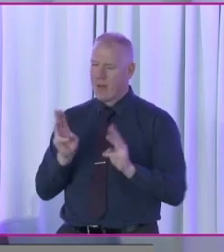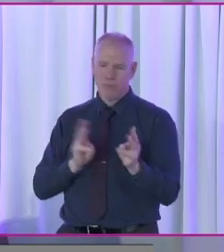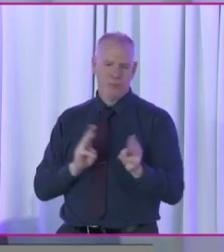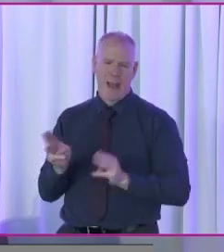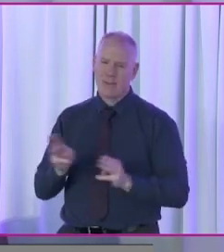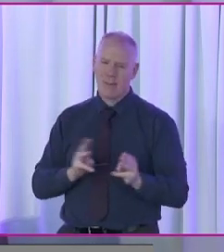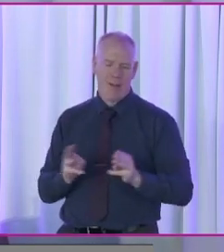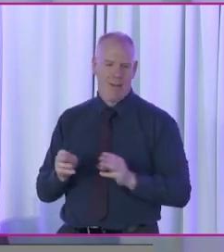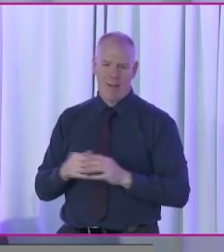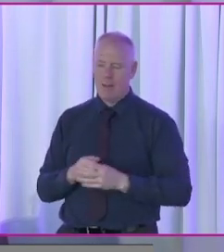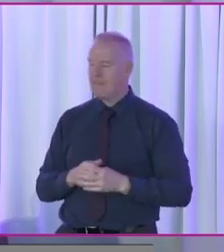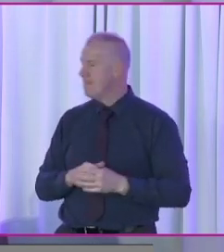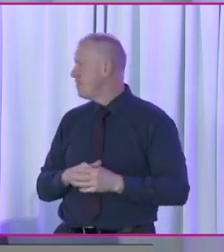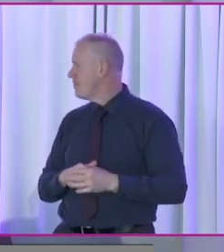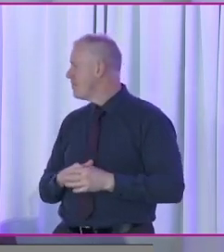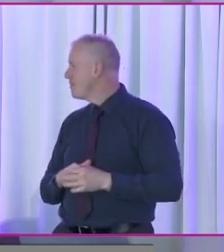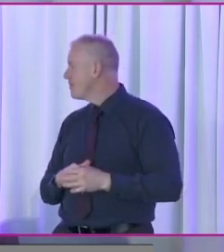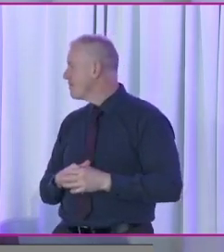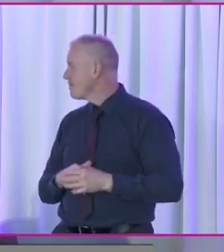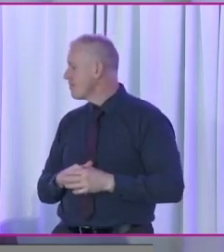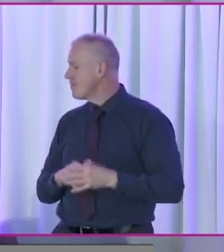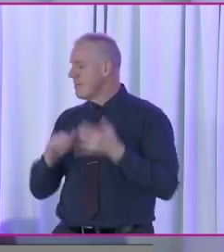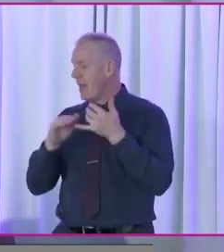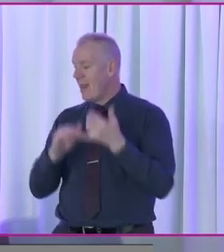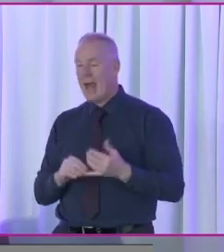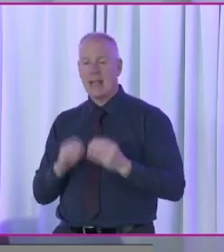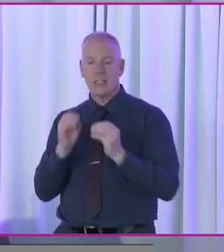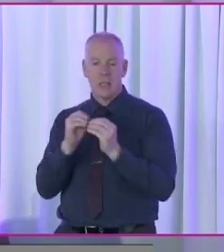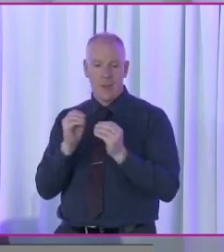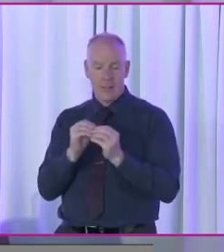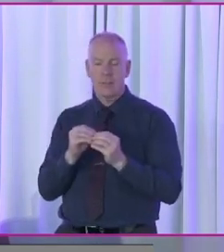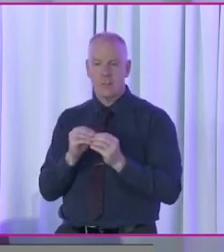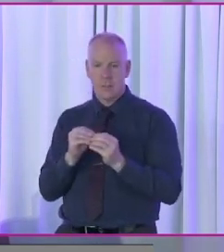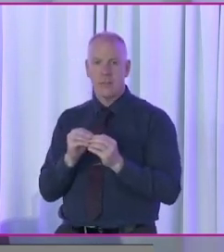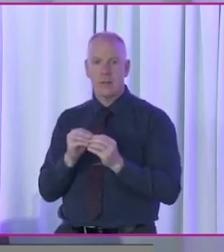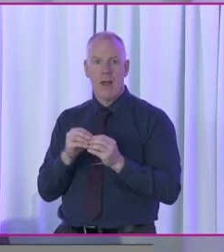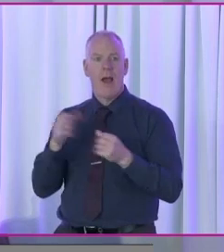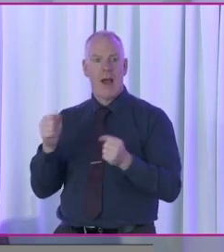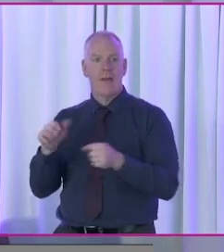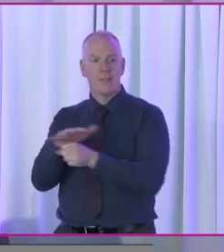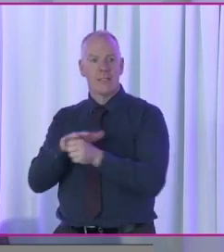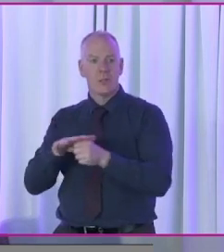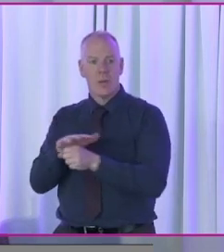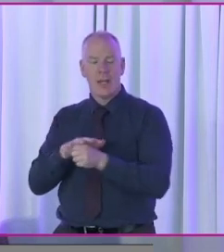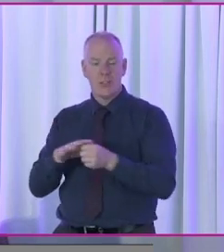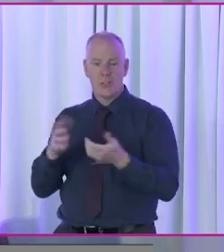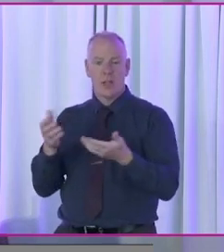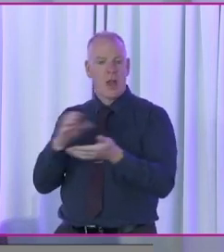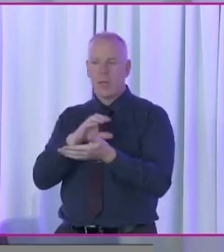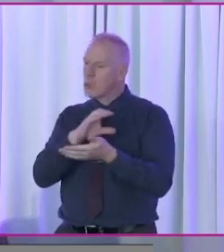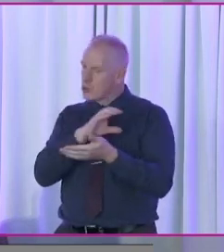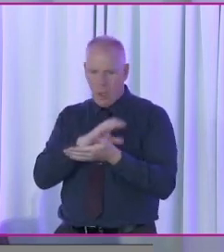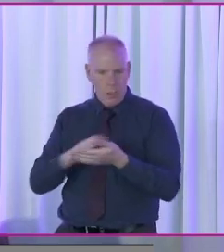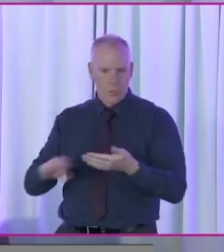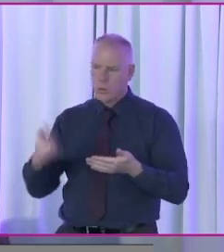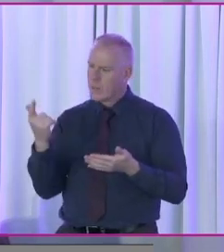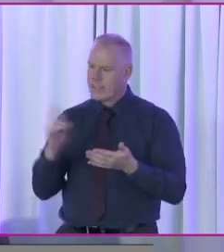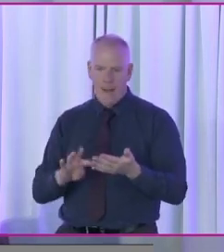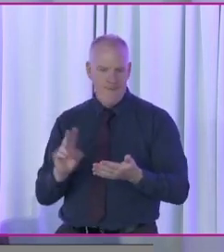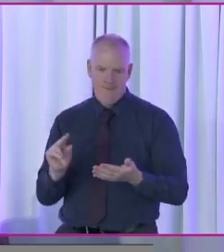It's somebody else's idea. But okay, I think finally finish off with, that we're in a context now of article, it's not just article 29.